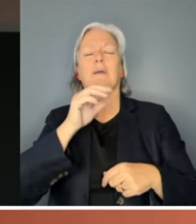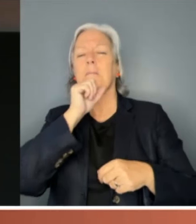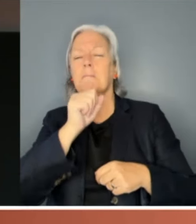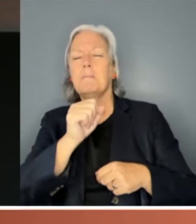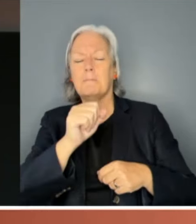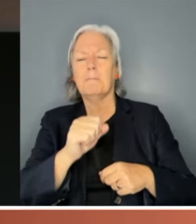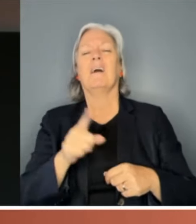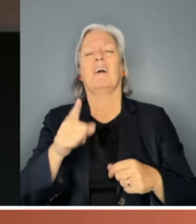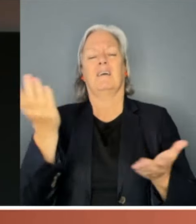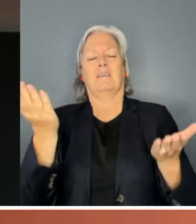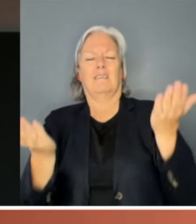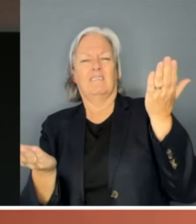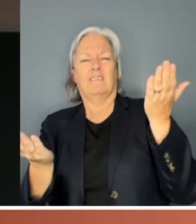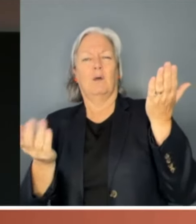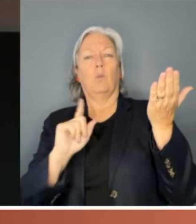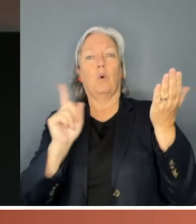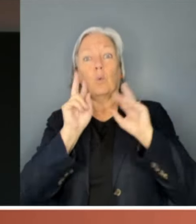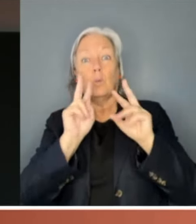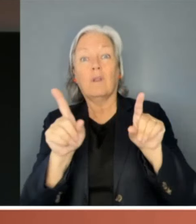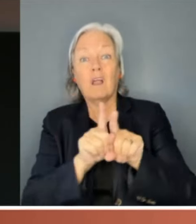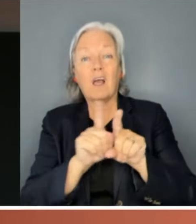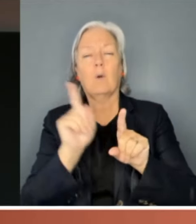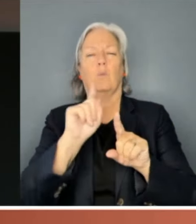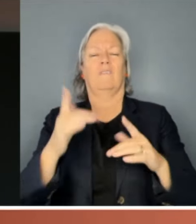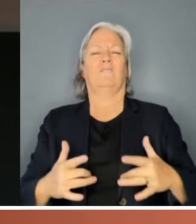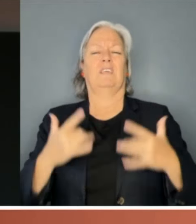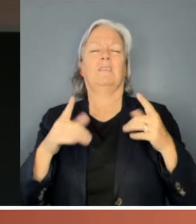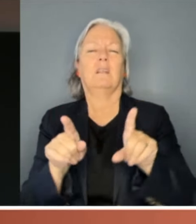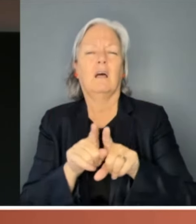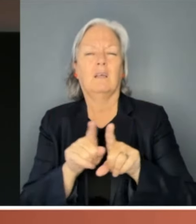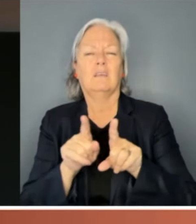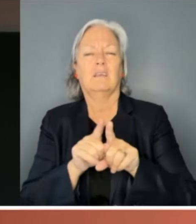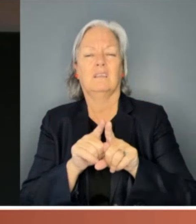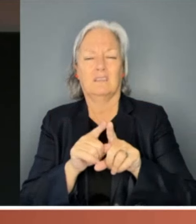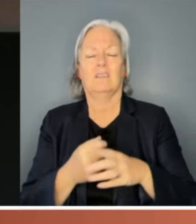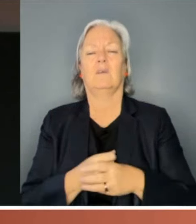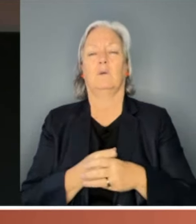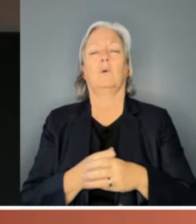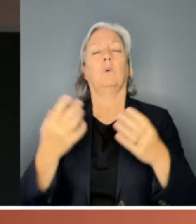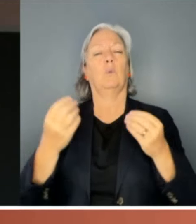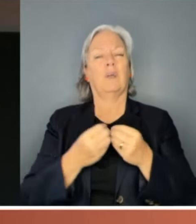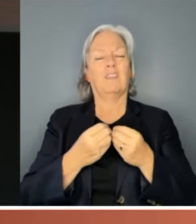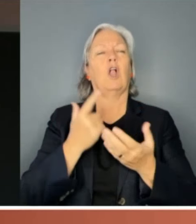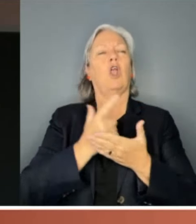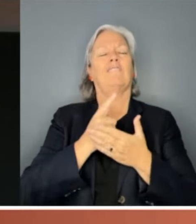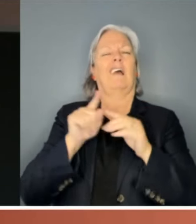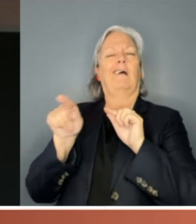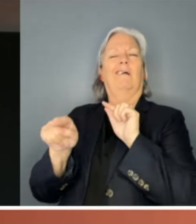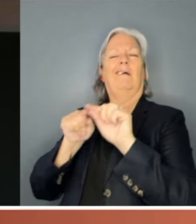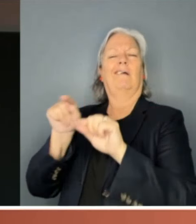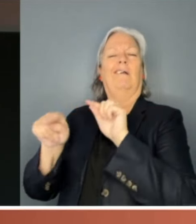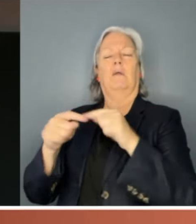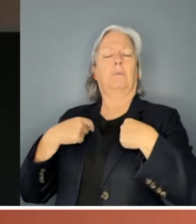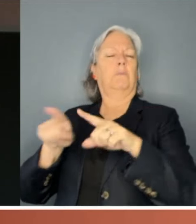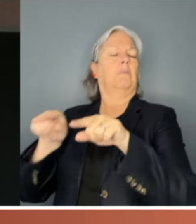looks and feels like. After a very public and mind-bending period of gaslighting, Liberal Party defector